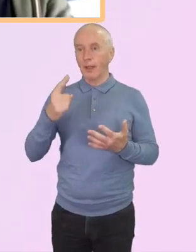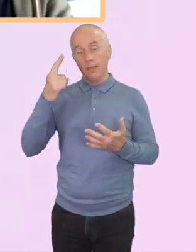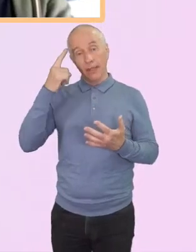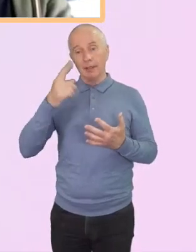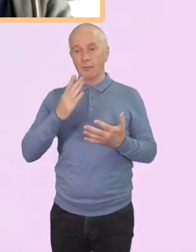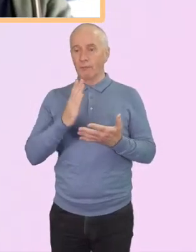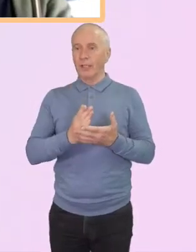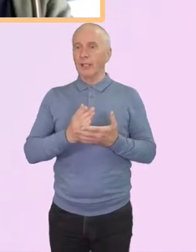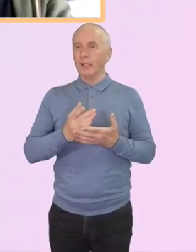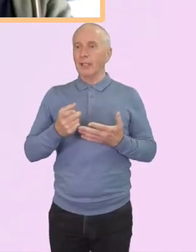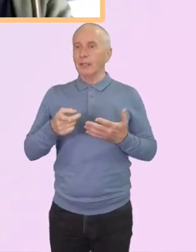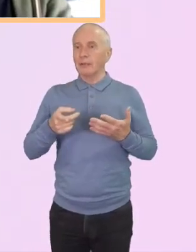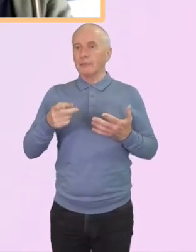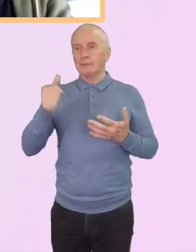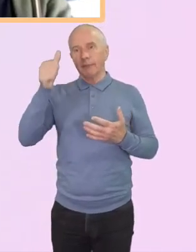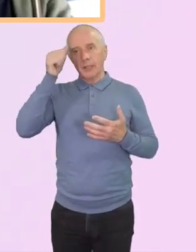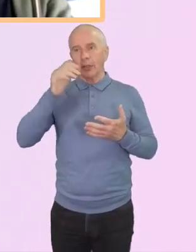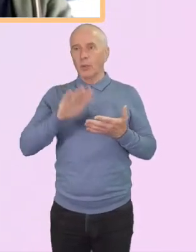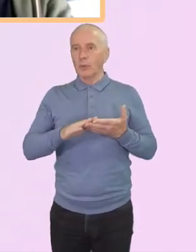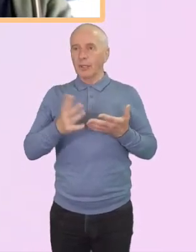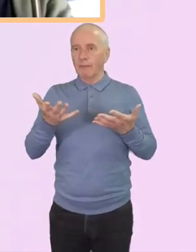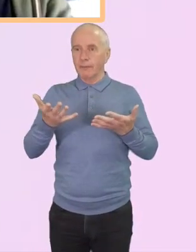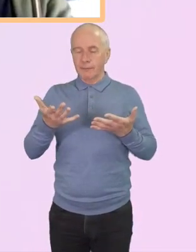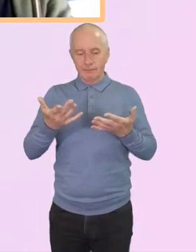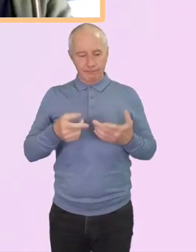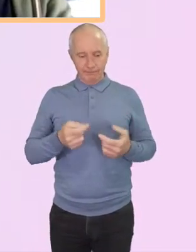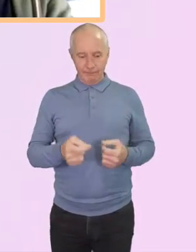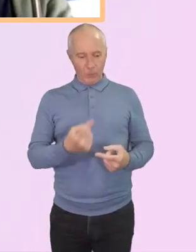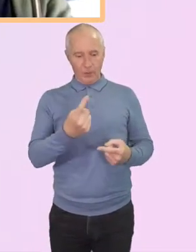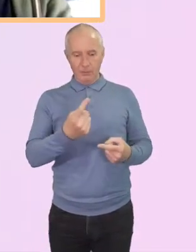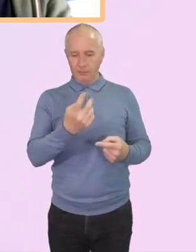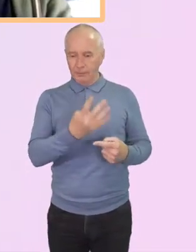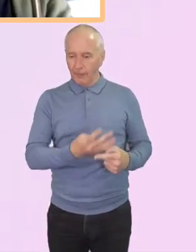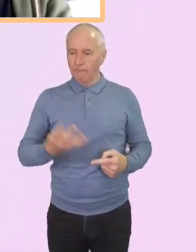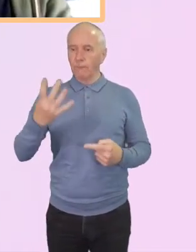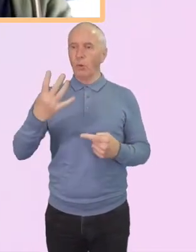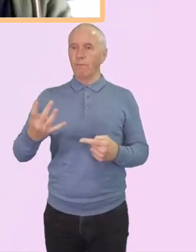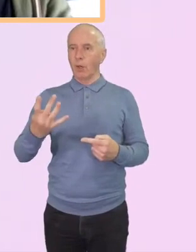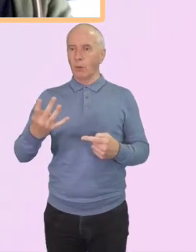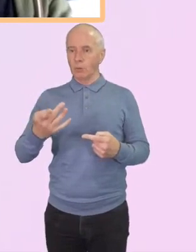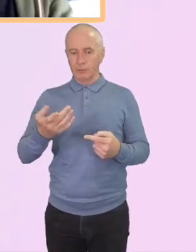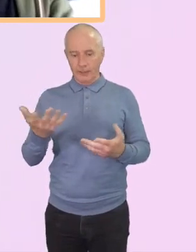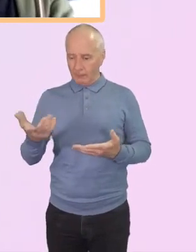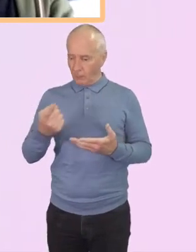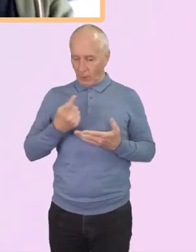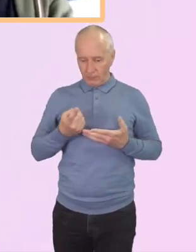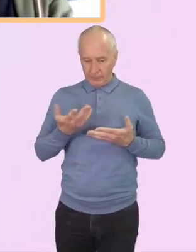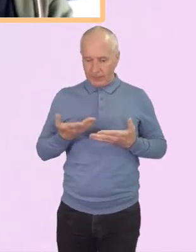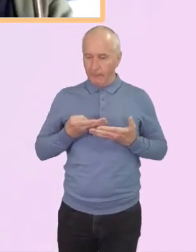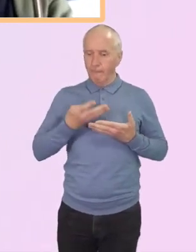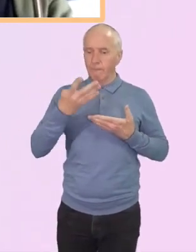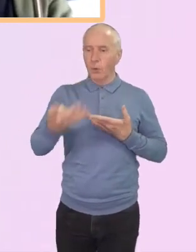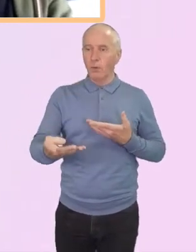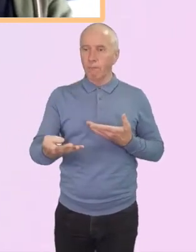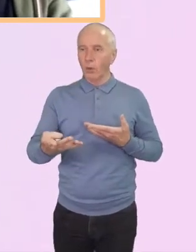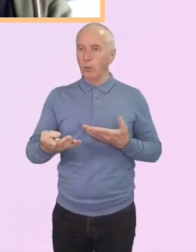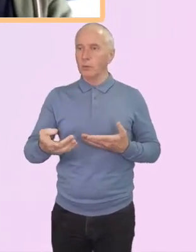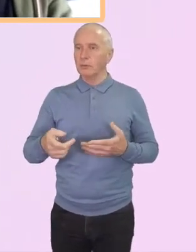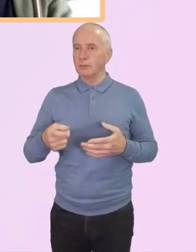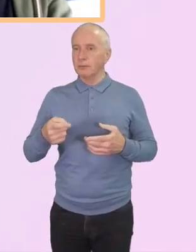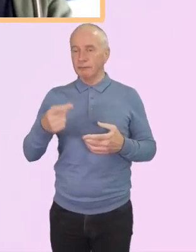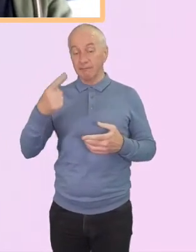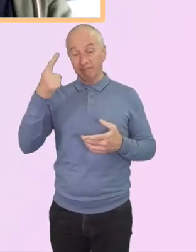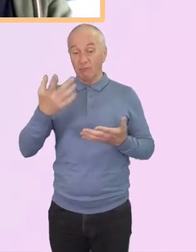who came down and said he was going to give back fourfold if he'd taken from anyone. So I can't see any reason. It's